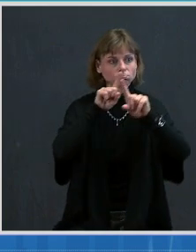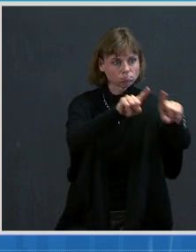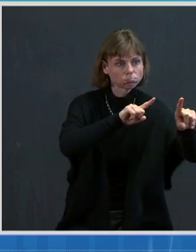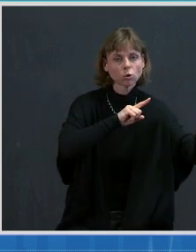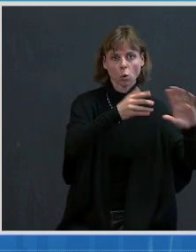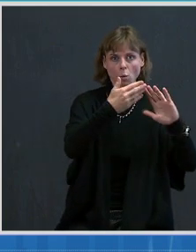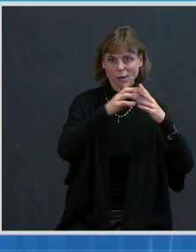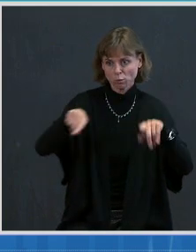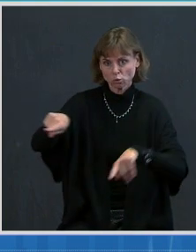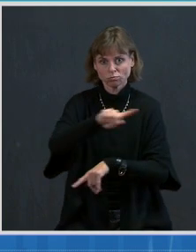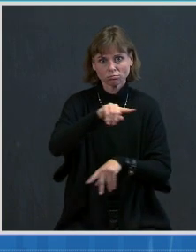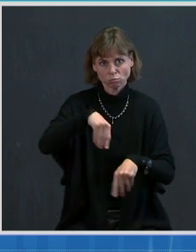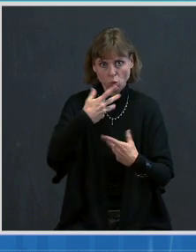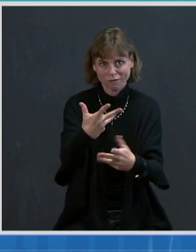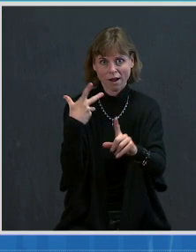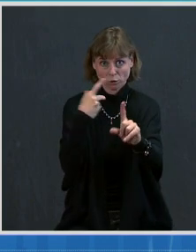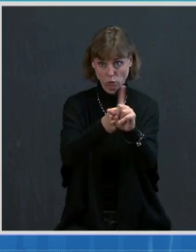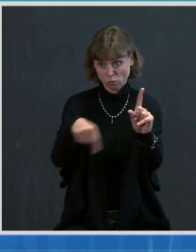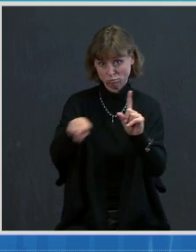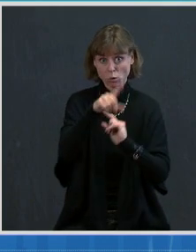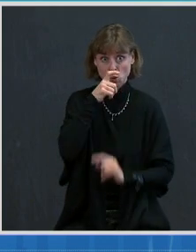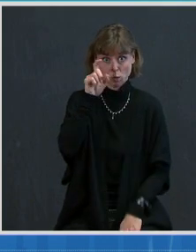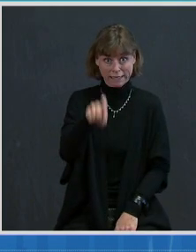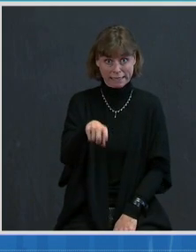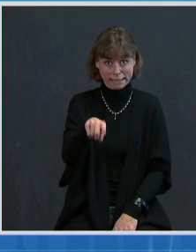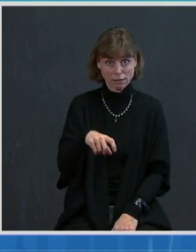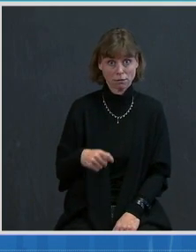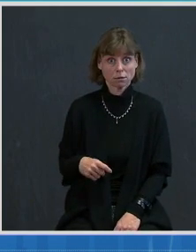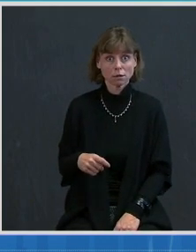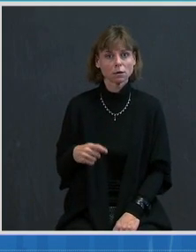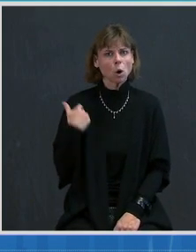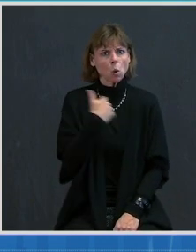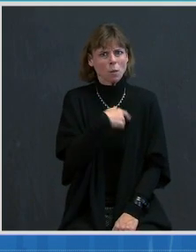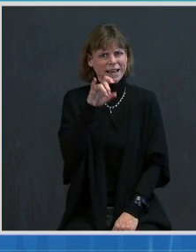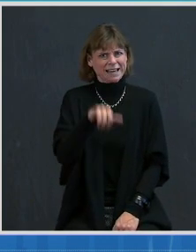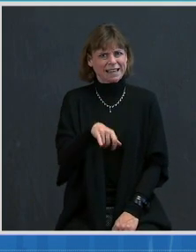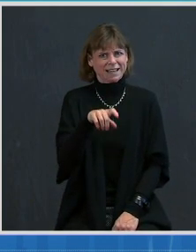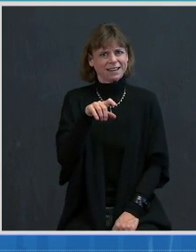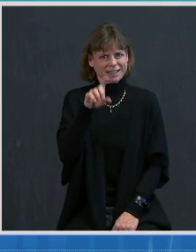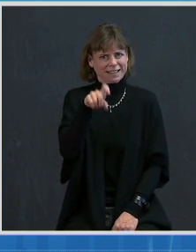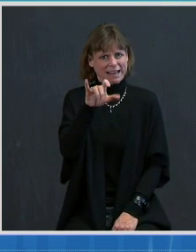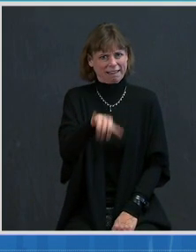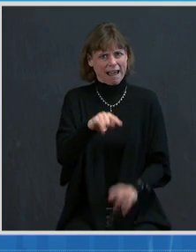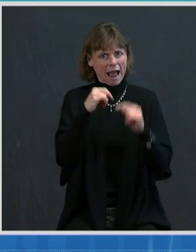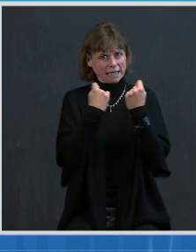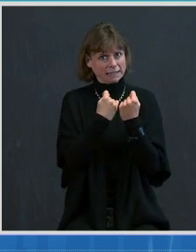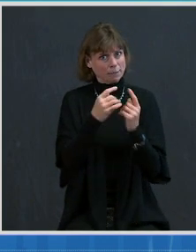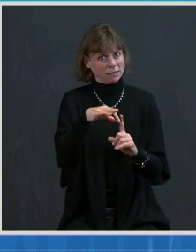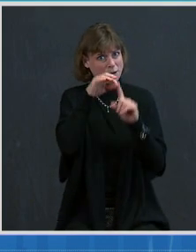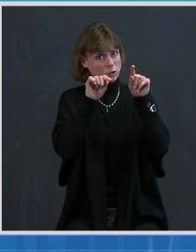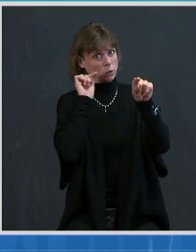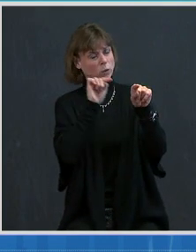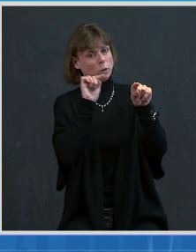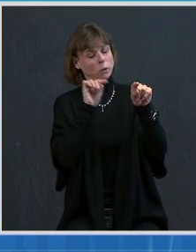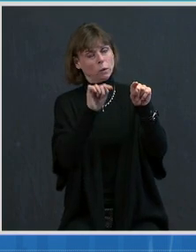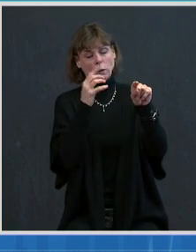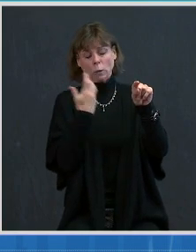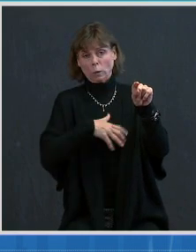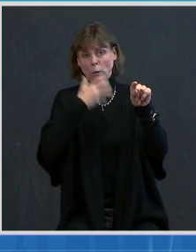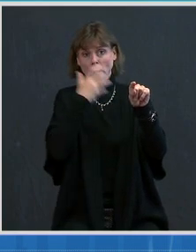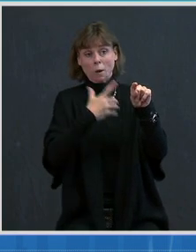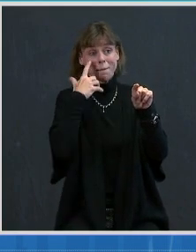people in need. We need this heroic team in particular to make sure that our highest risk